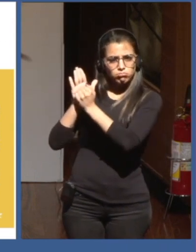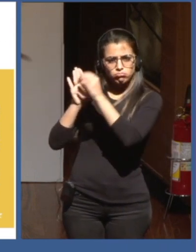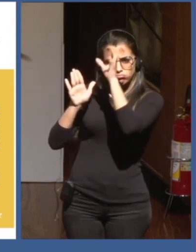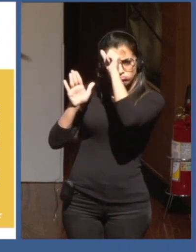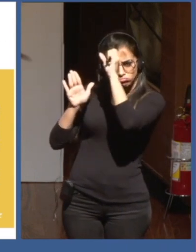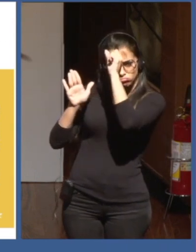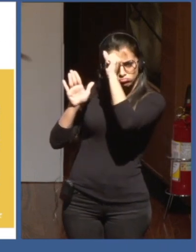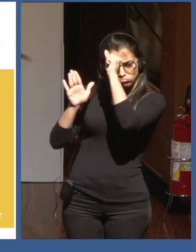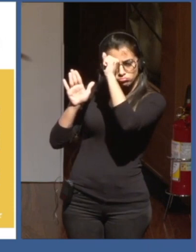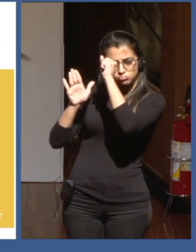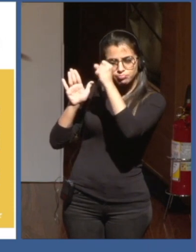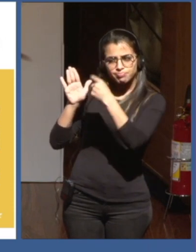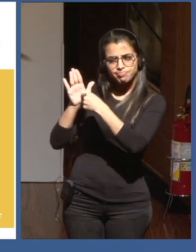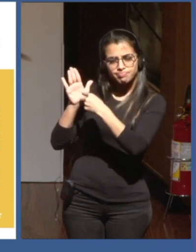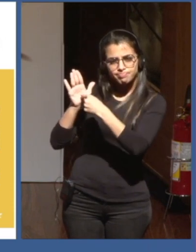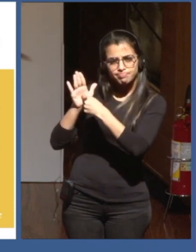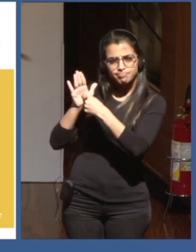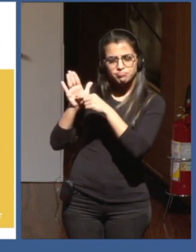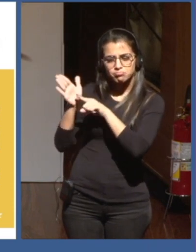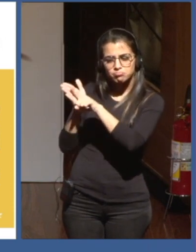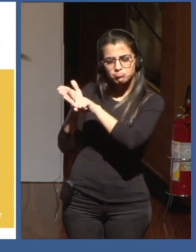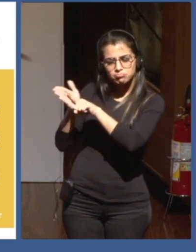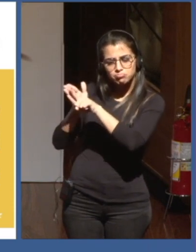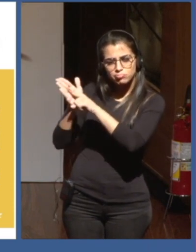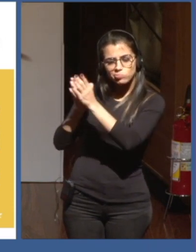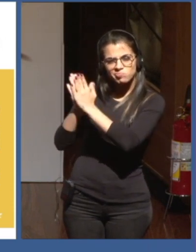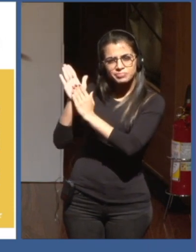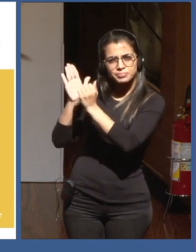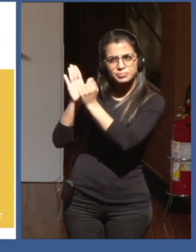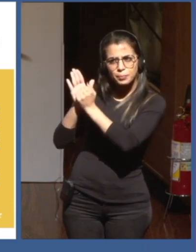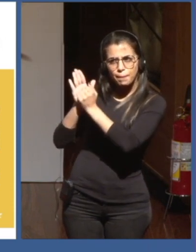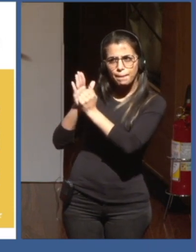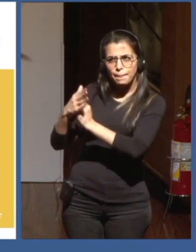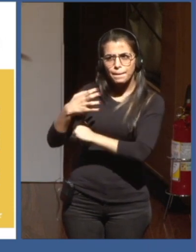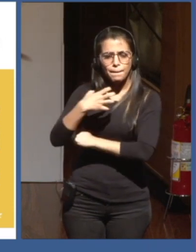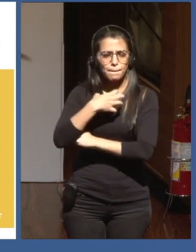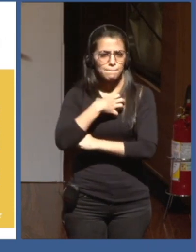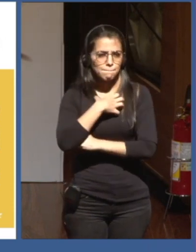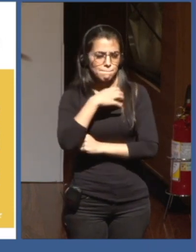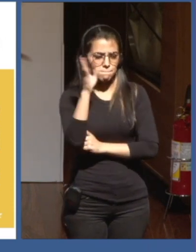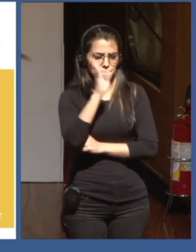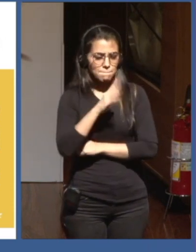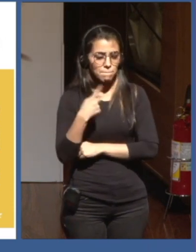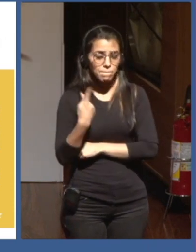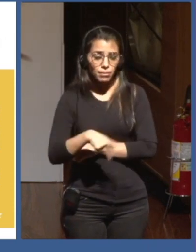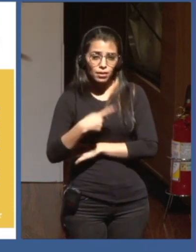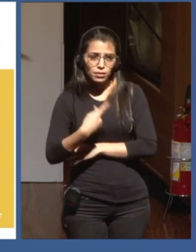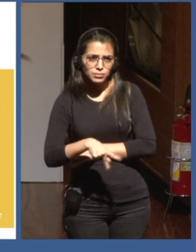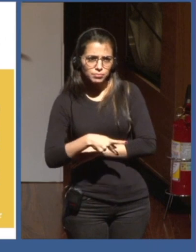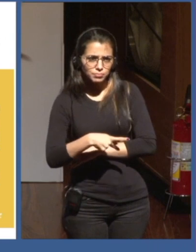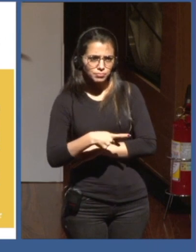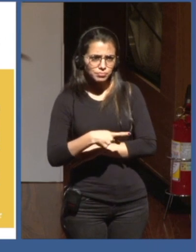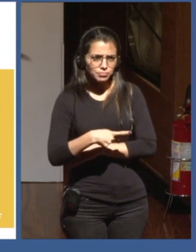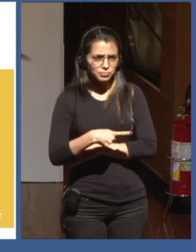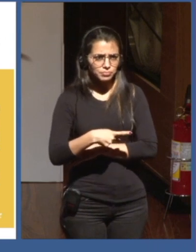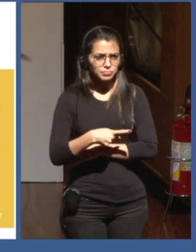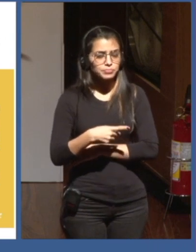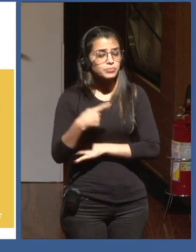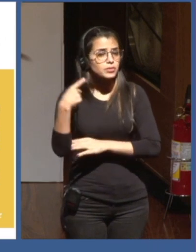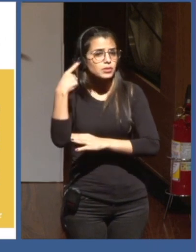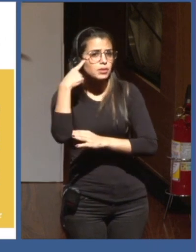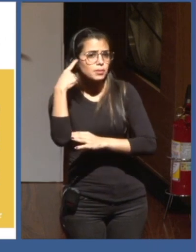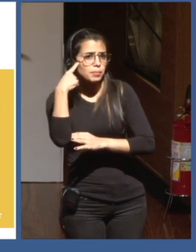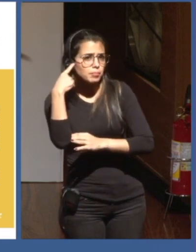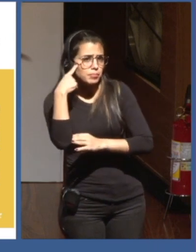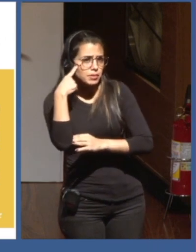central. So, since we're in Brazil, the starting point for my work and thinking around literacy was actually Claude Lévi-Strauss, and